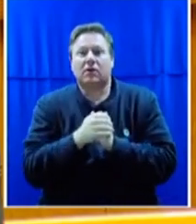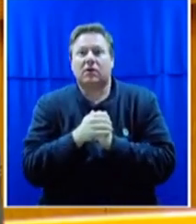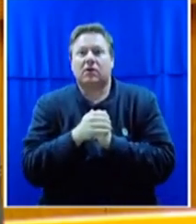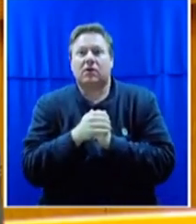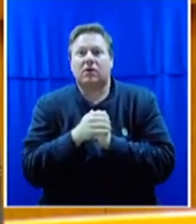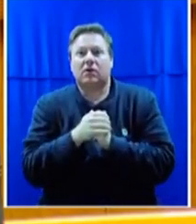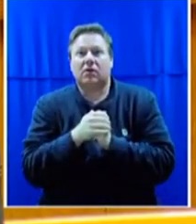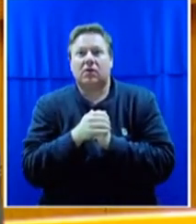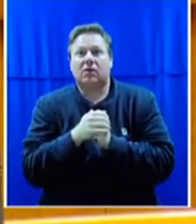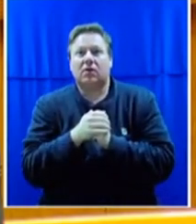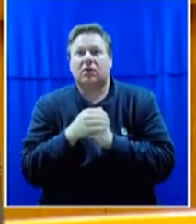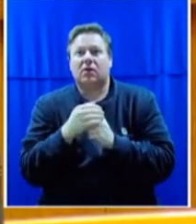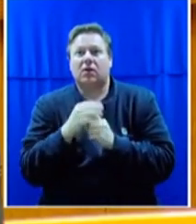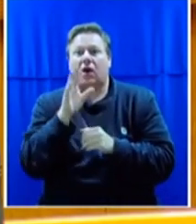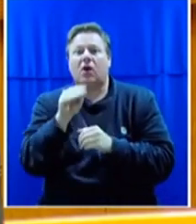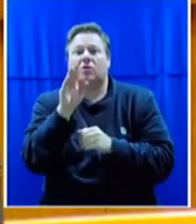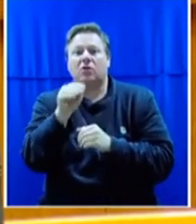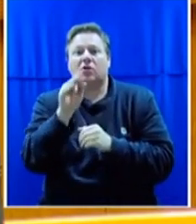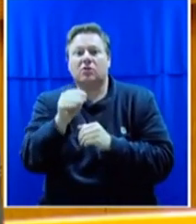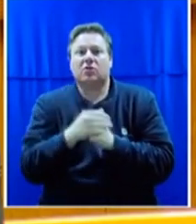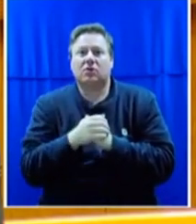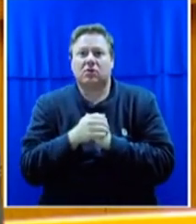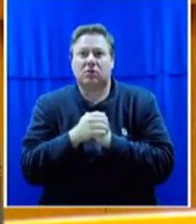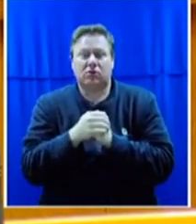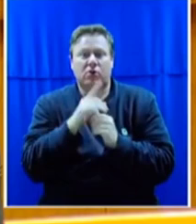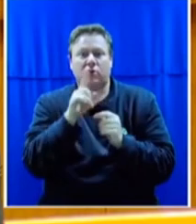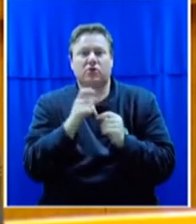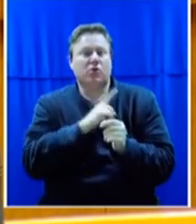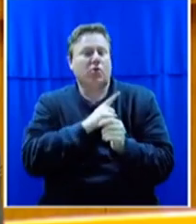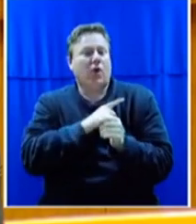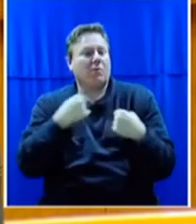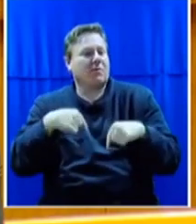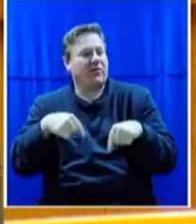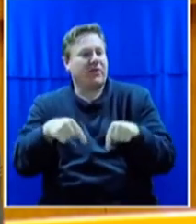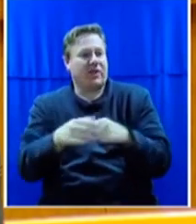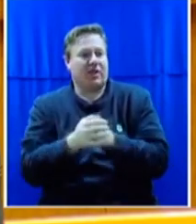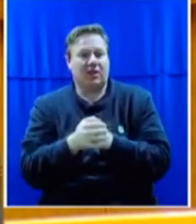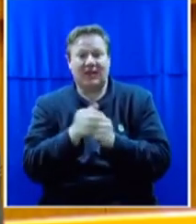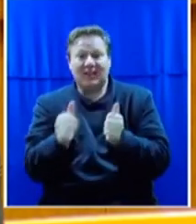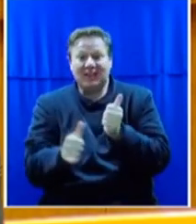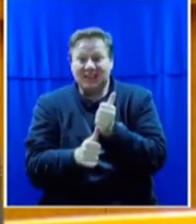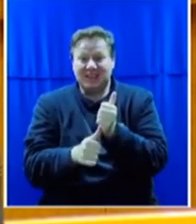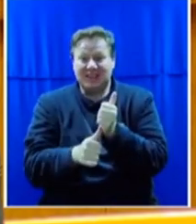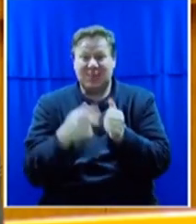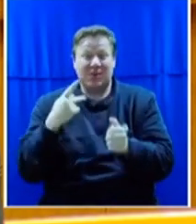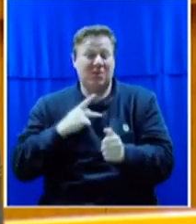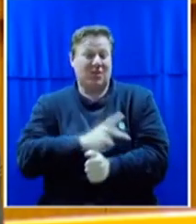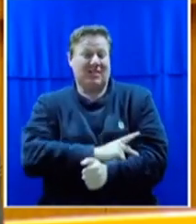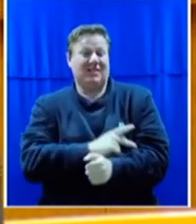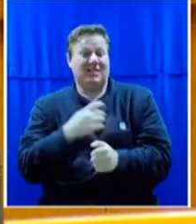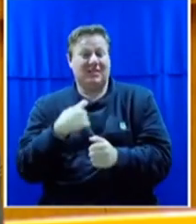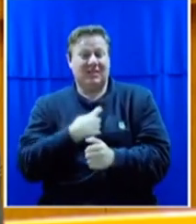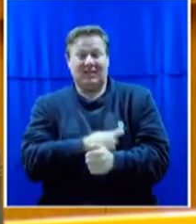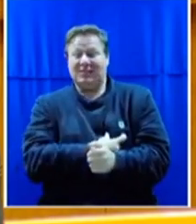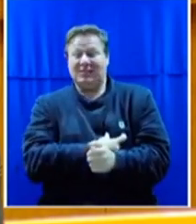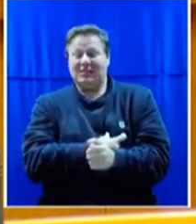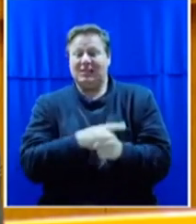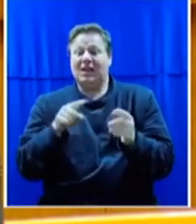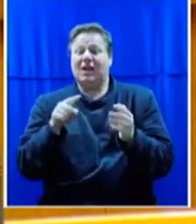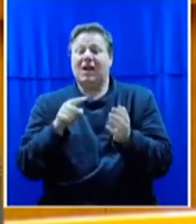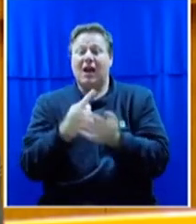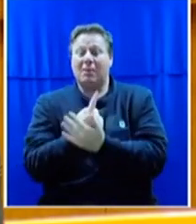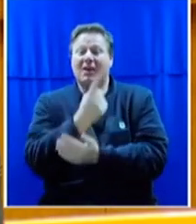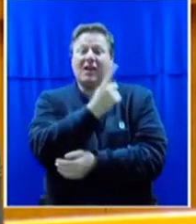simply out of fear. Deputy President, this happens to almost every single young